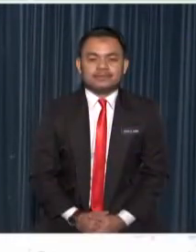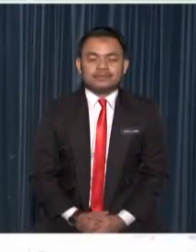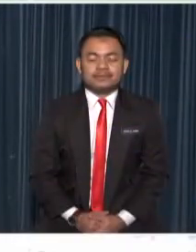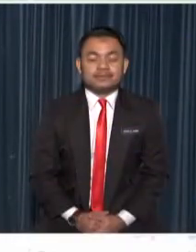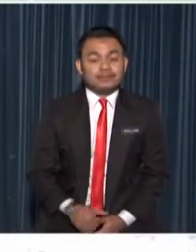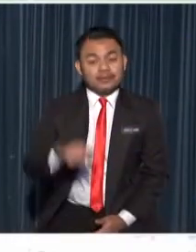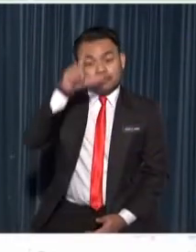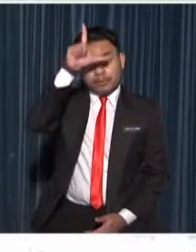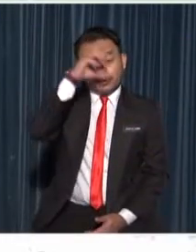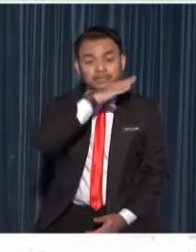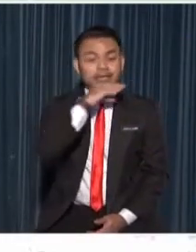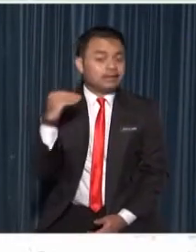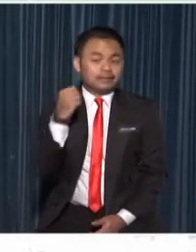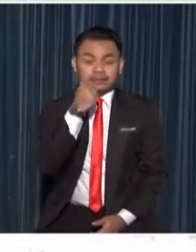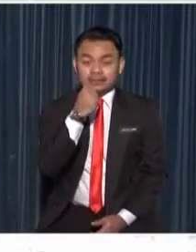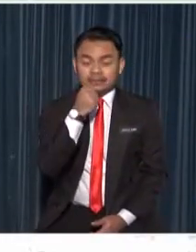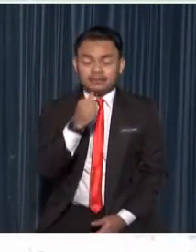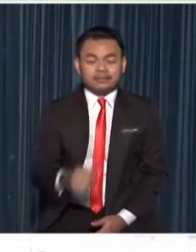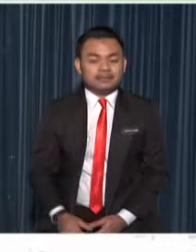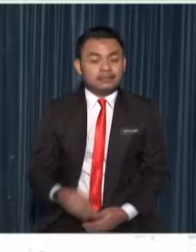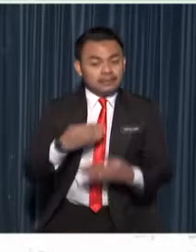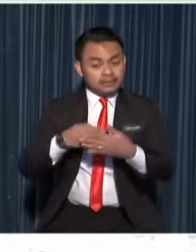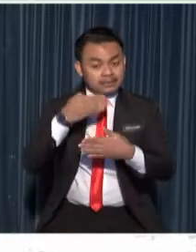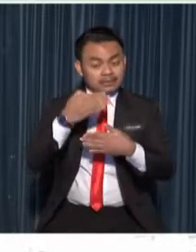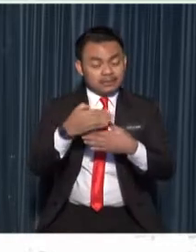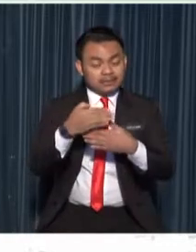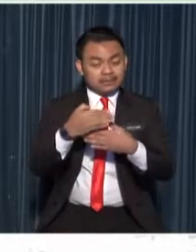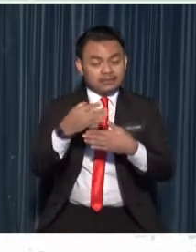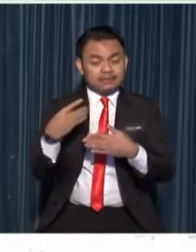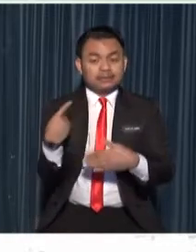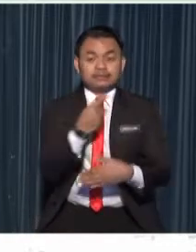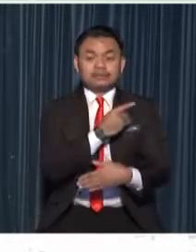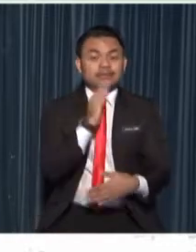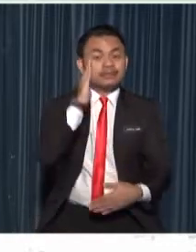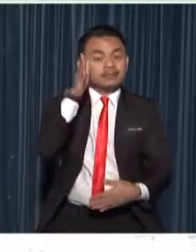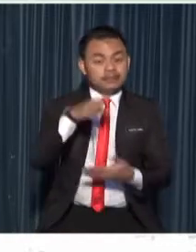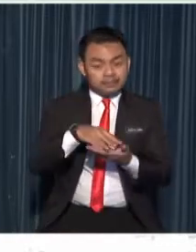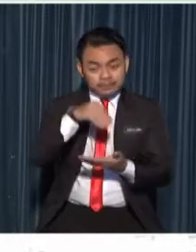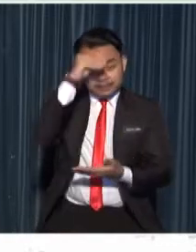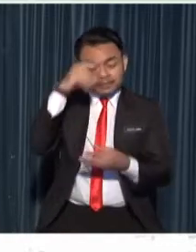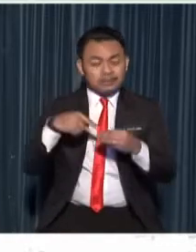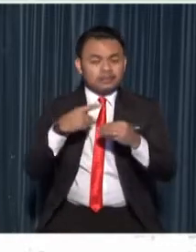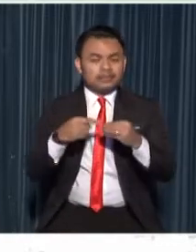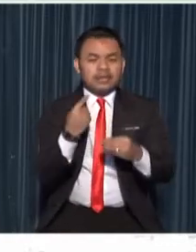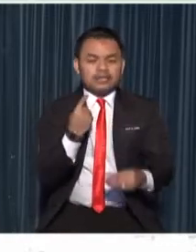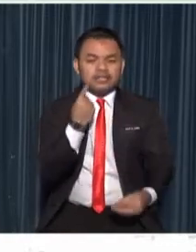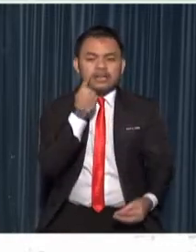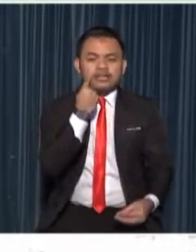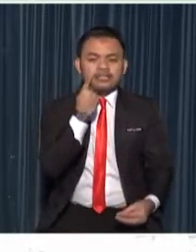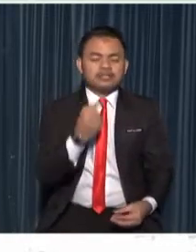boys and girls next we are going to learn about suckers